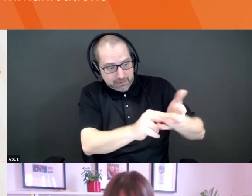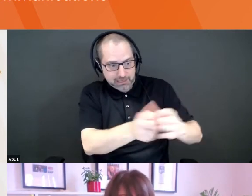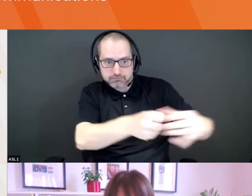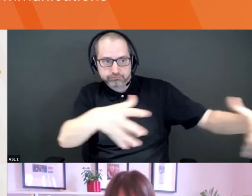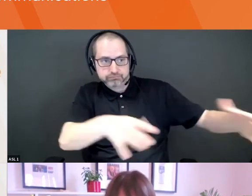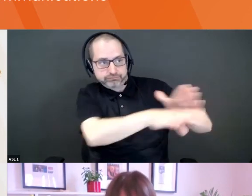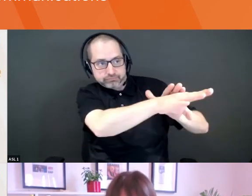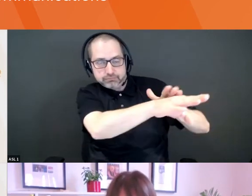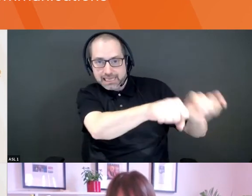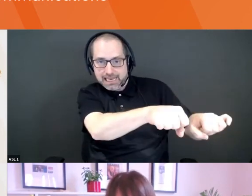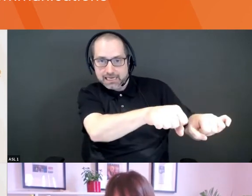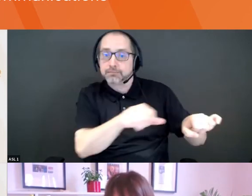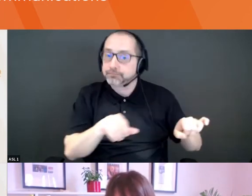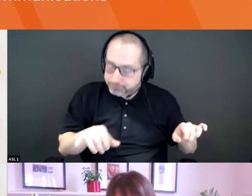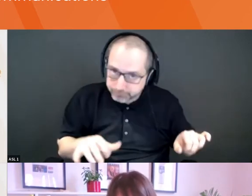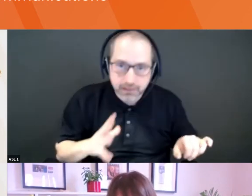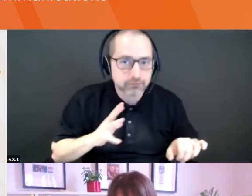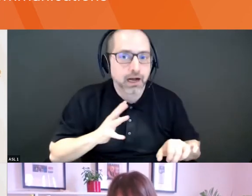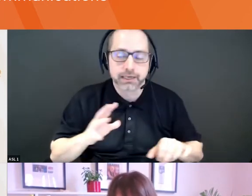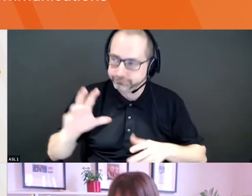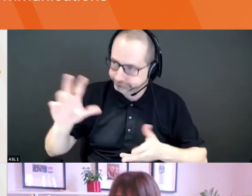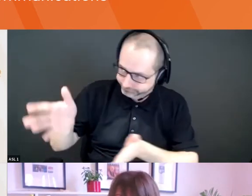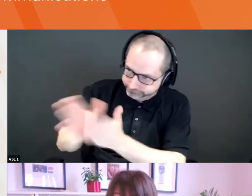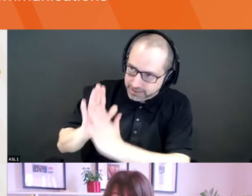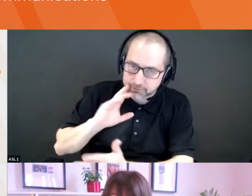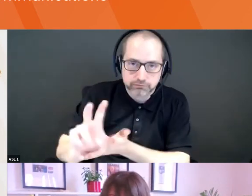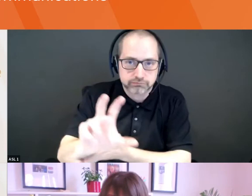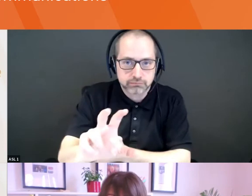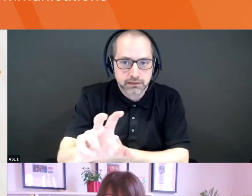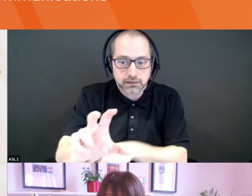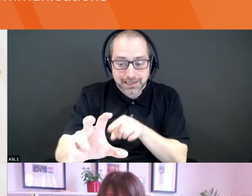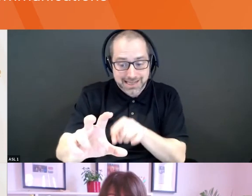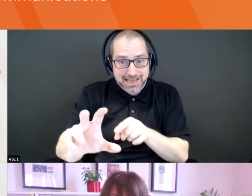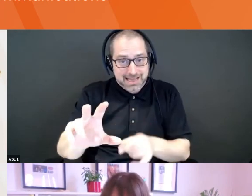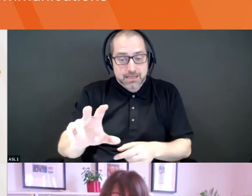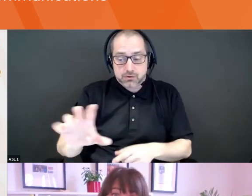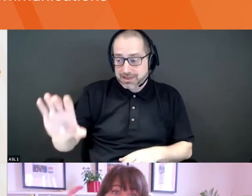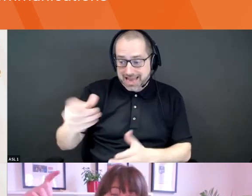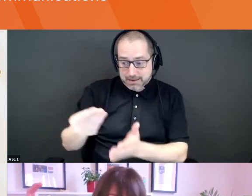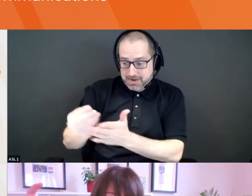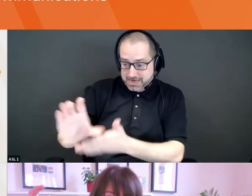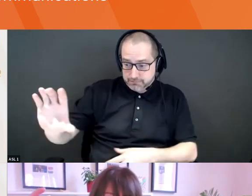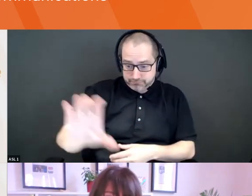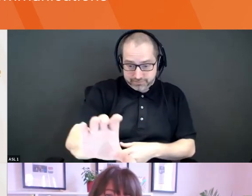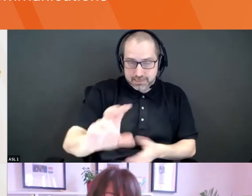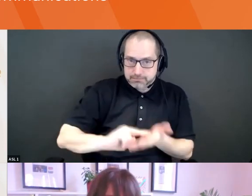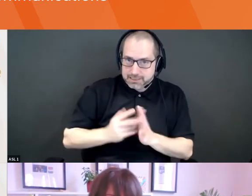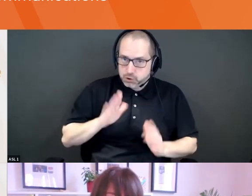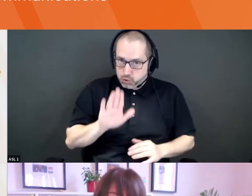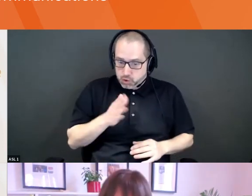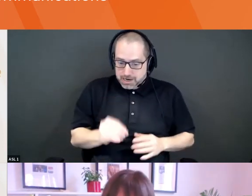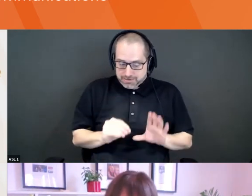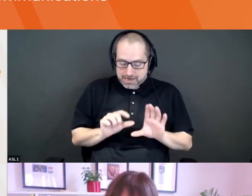Yes. Now it's the time for investment. So that big chunk of money, which also means you're giving up a chunk of your company is going to get you to that next space.